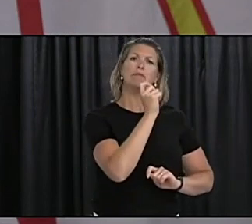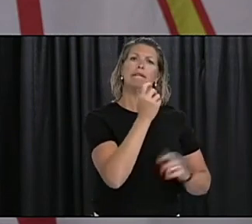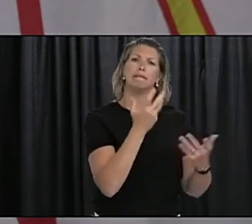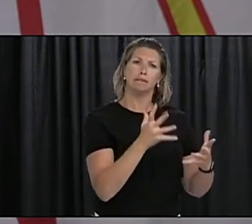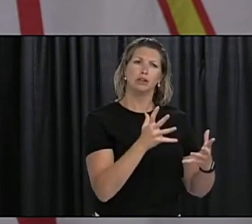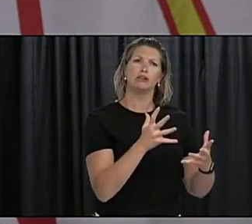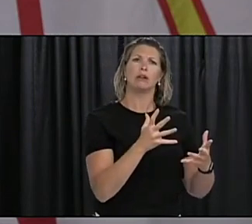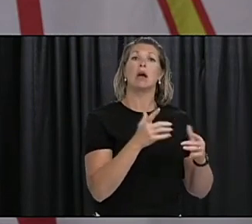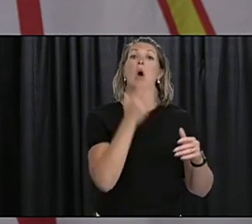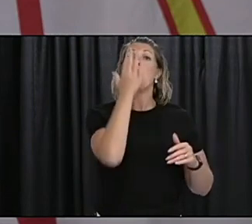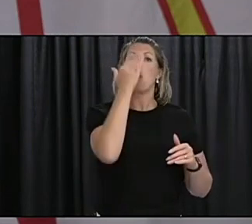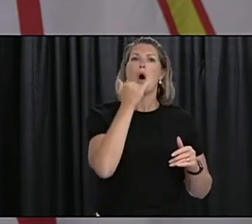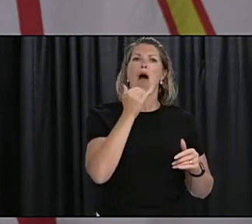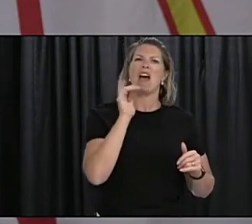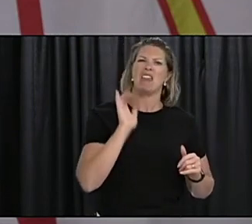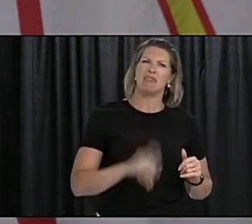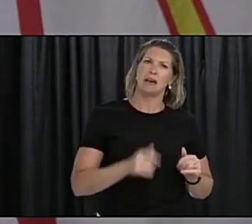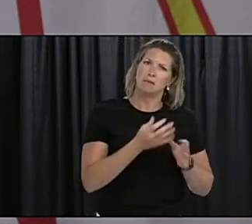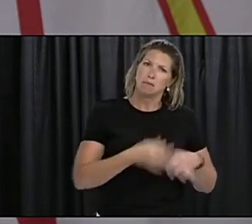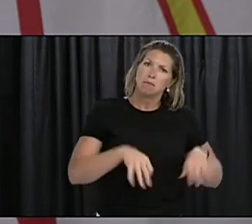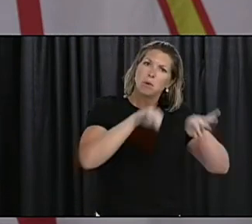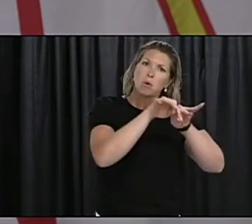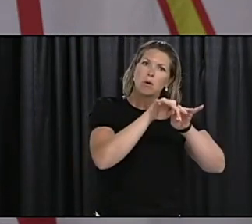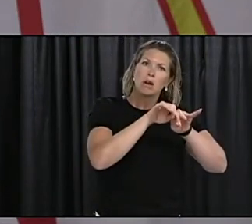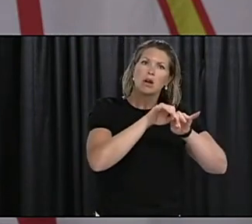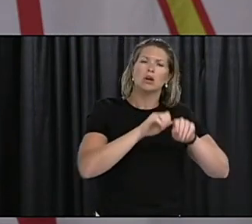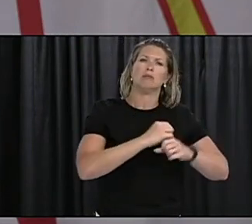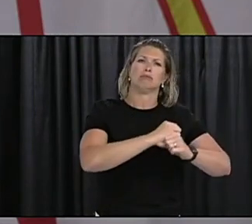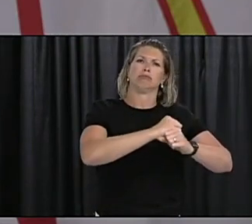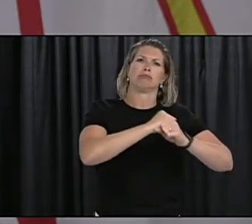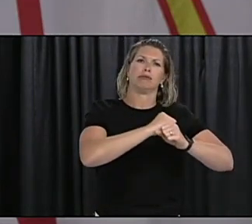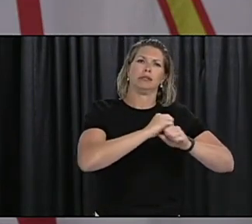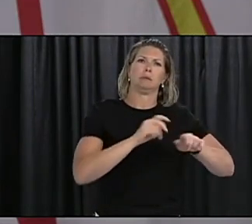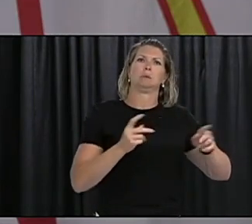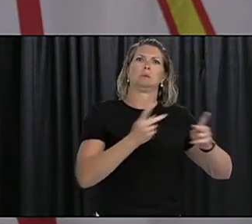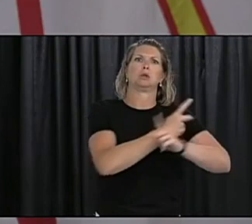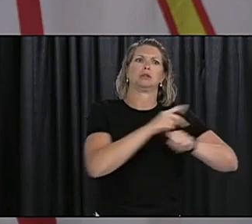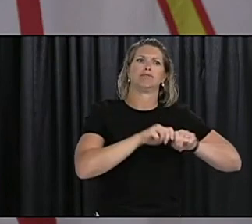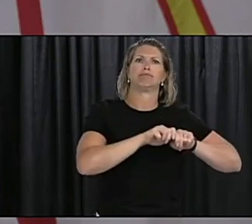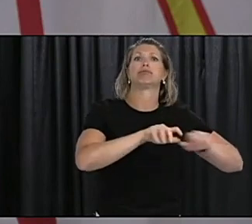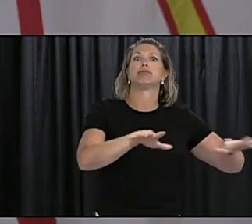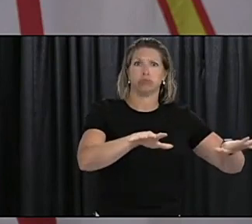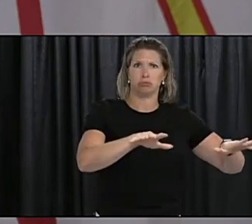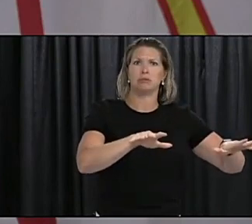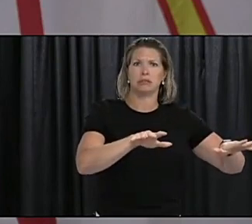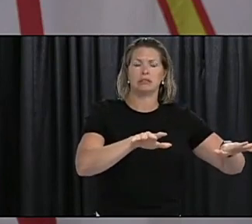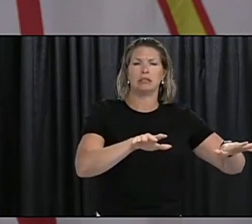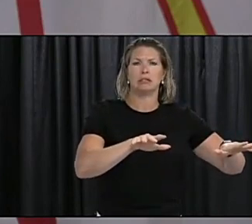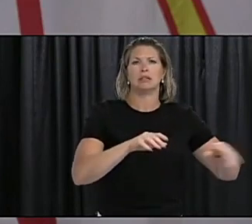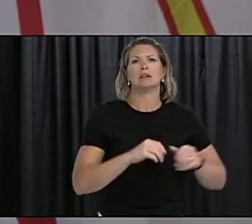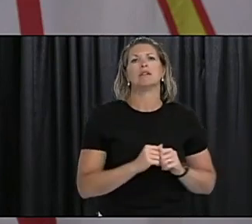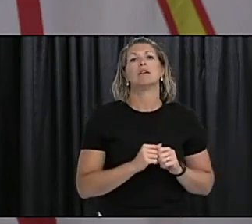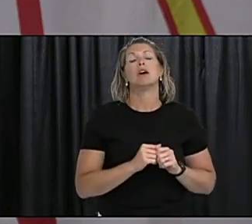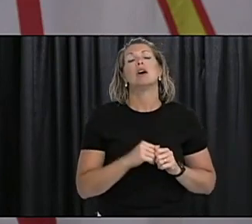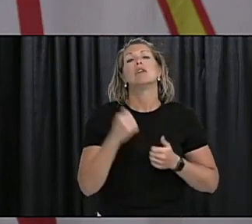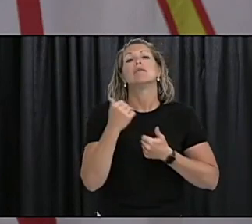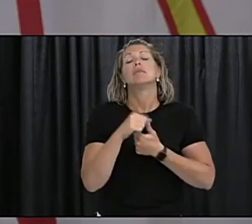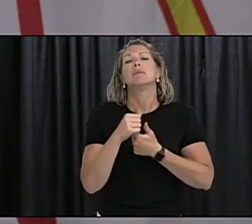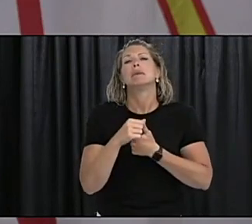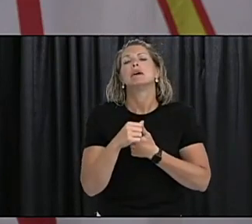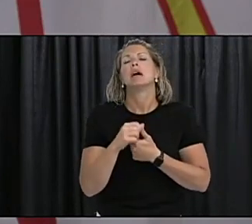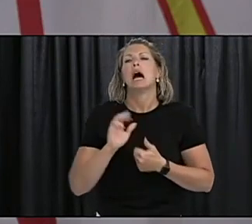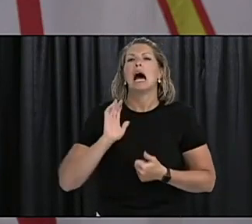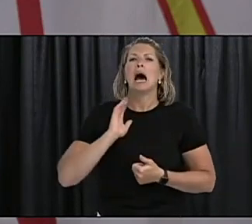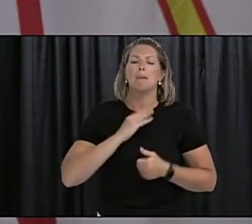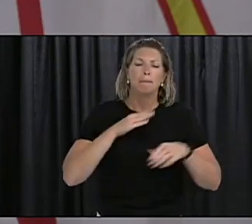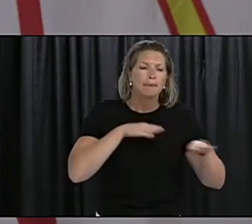how we prevent the spread of diseases like COVID-19 in our communities. We must be kind to one another in our words